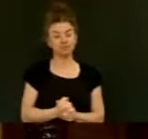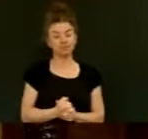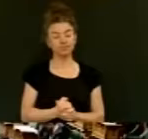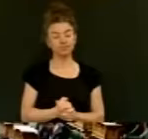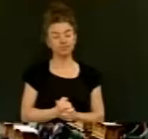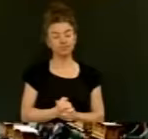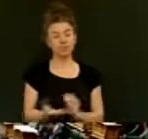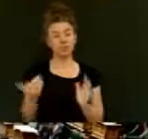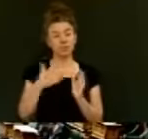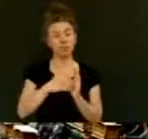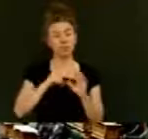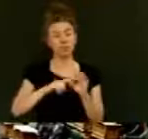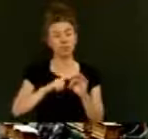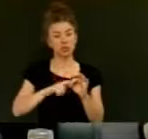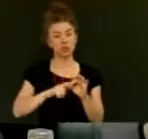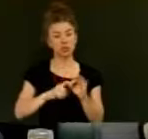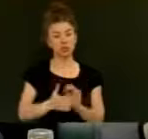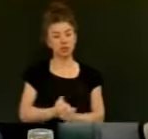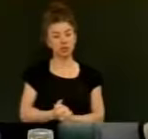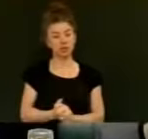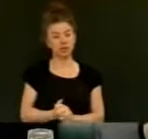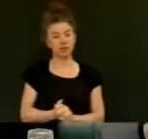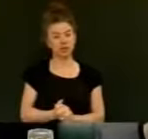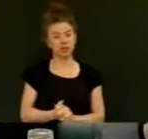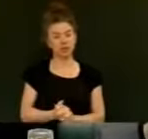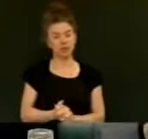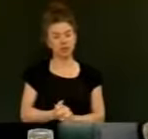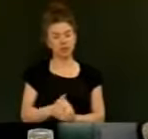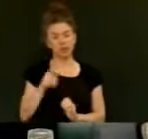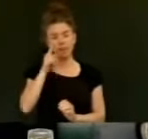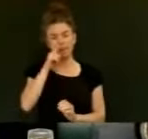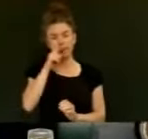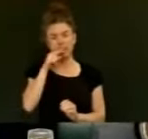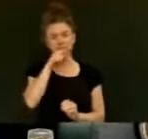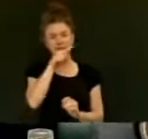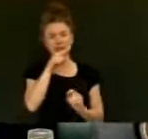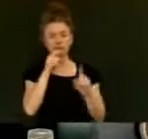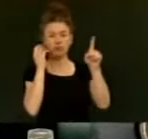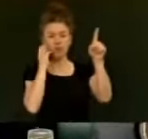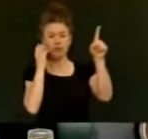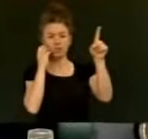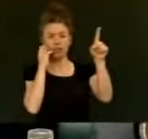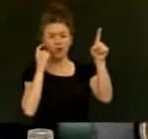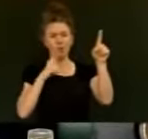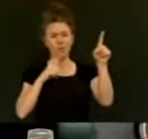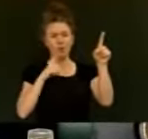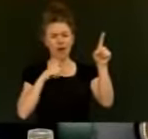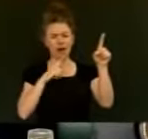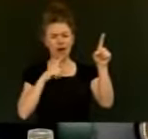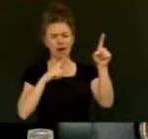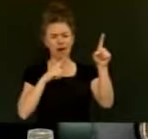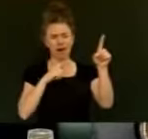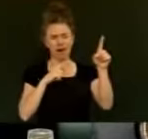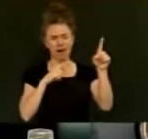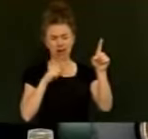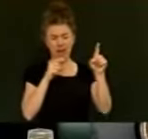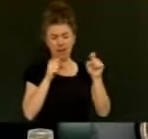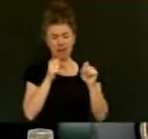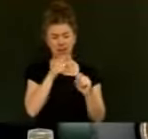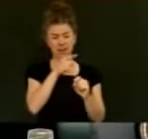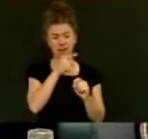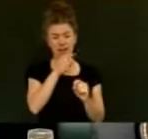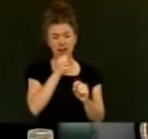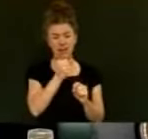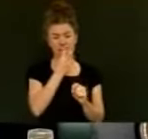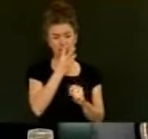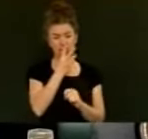Supplementary question, Stuart Nash. Why should the people of Russell have to put up with exactly none of the 32 burglaries in their